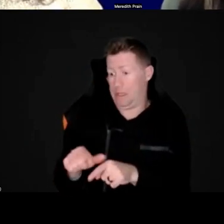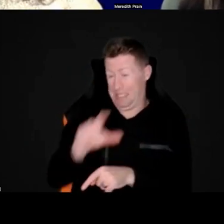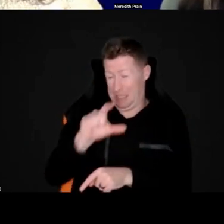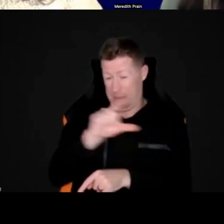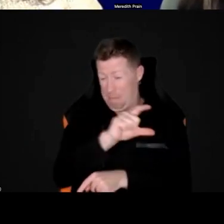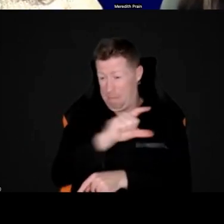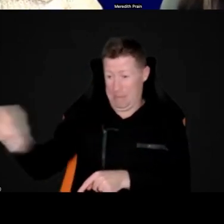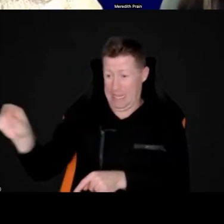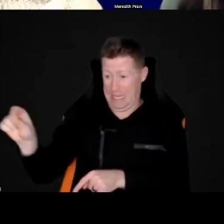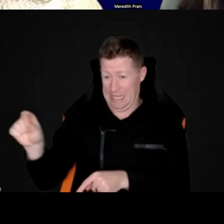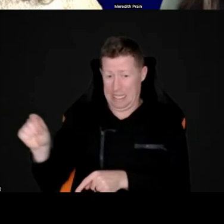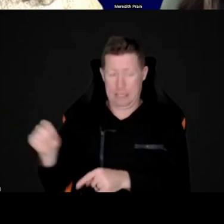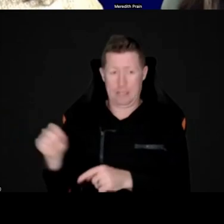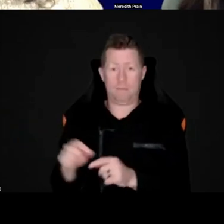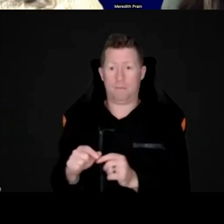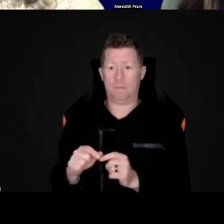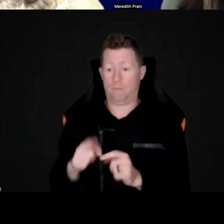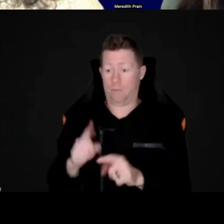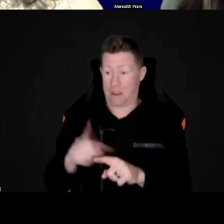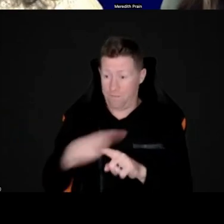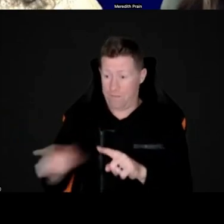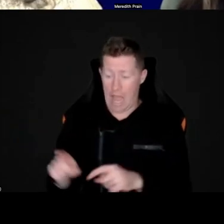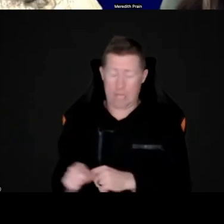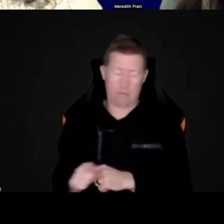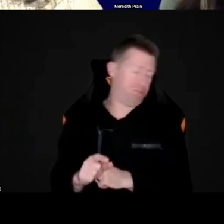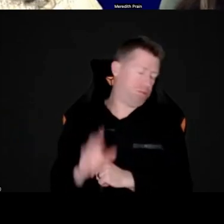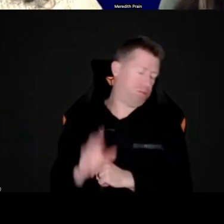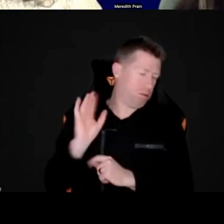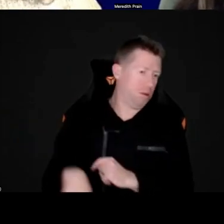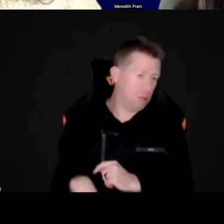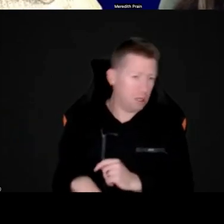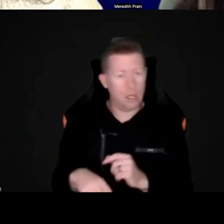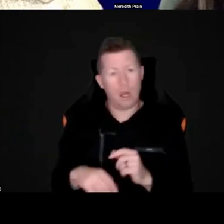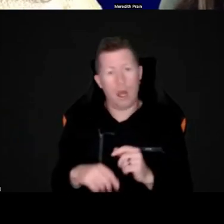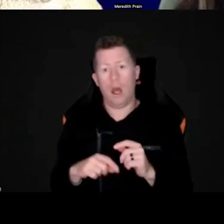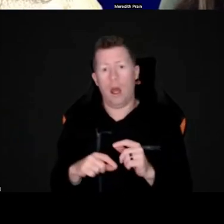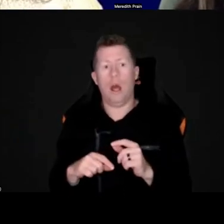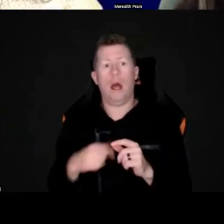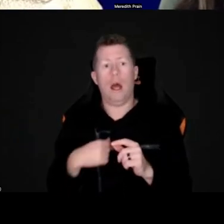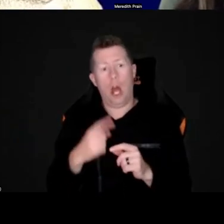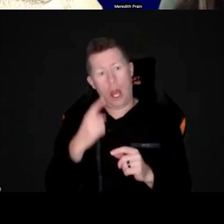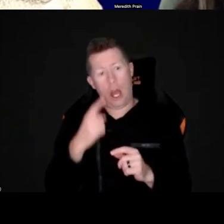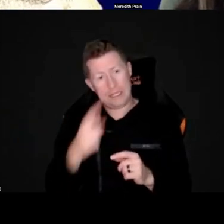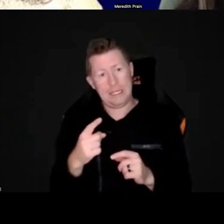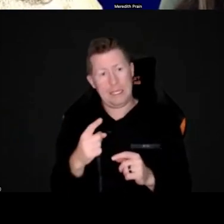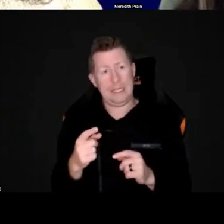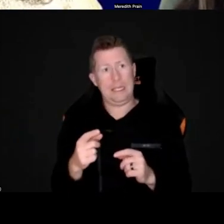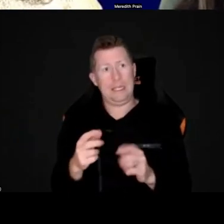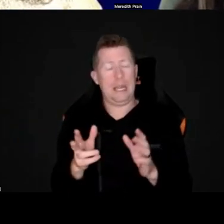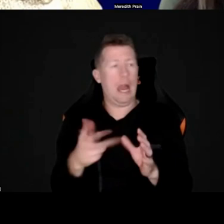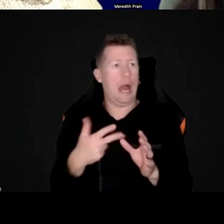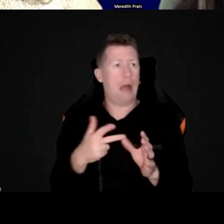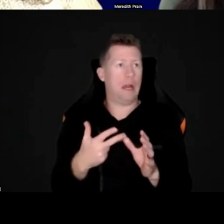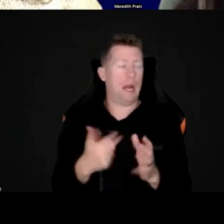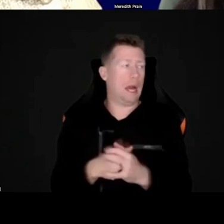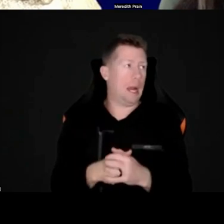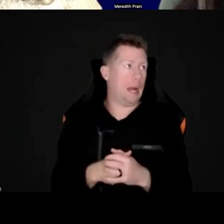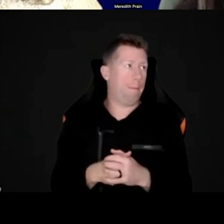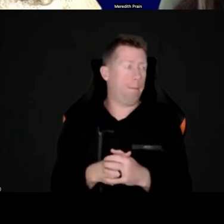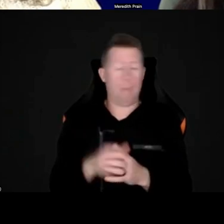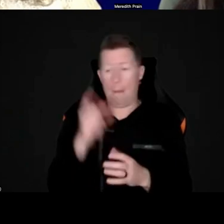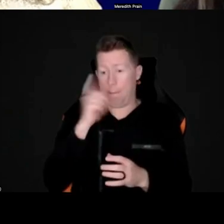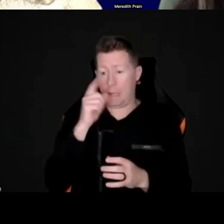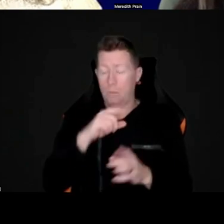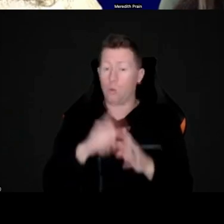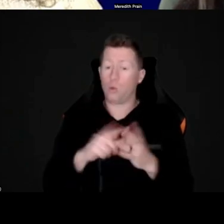object that you're moving. So usually what I see other, um, other people